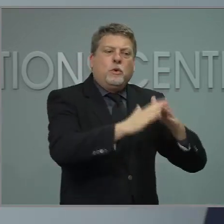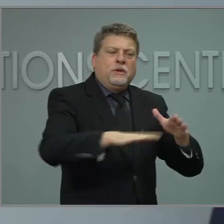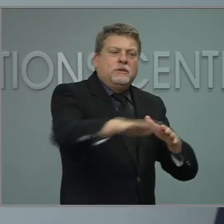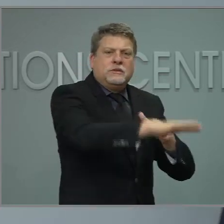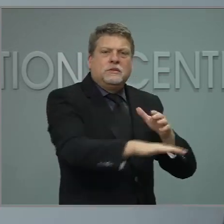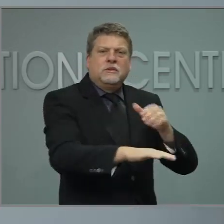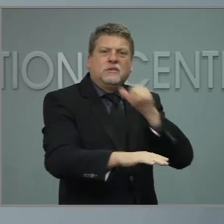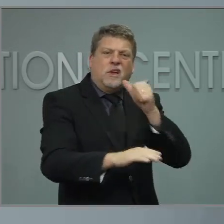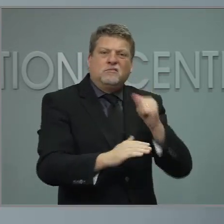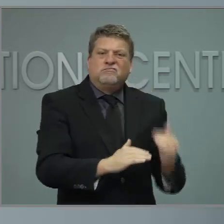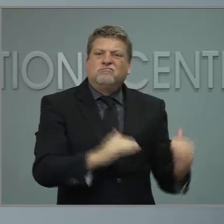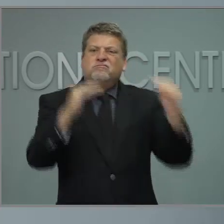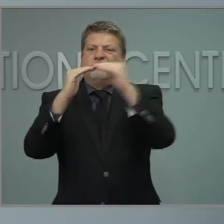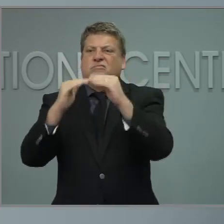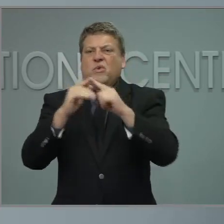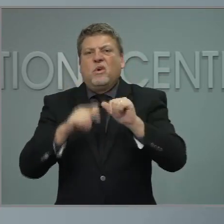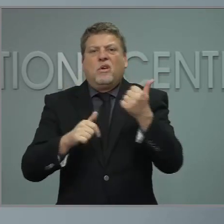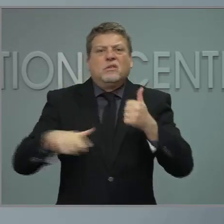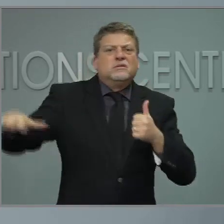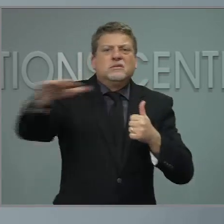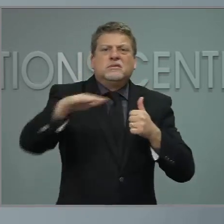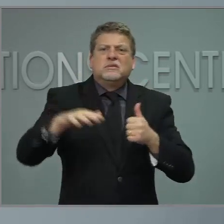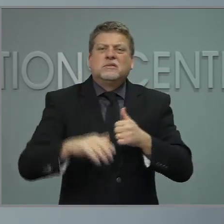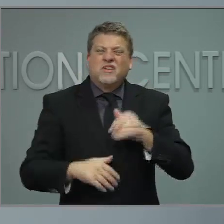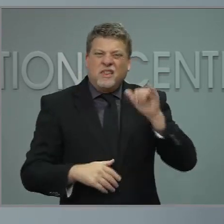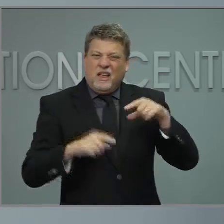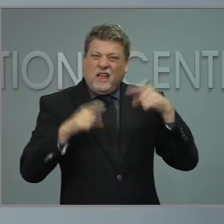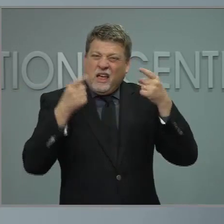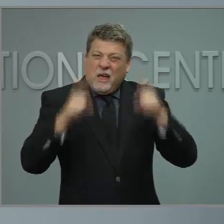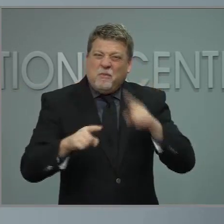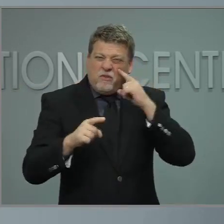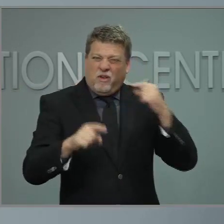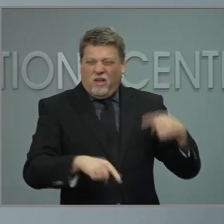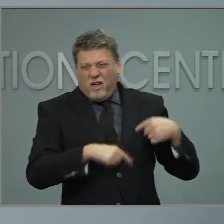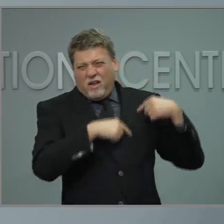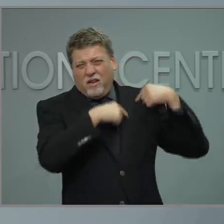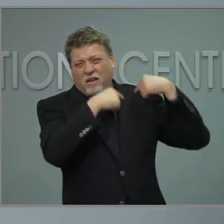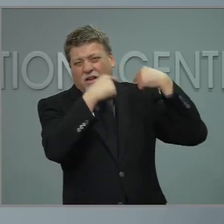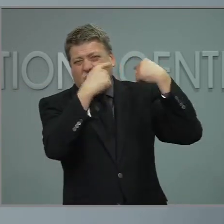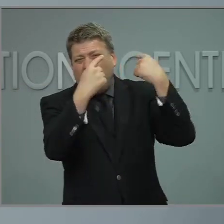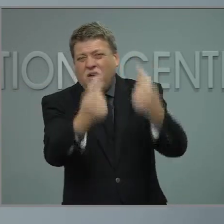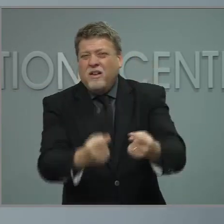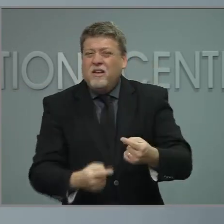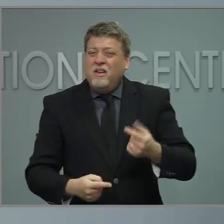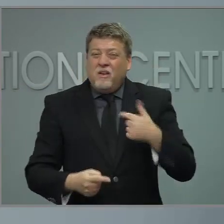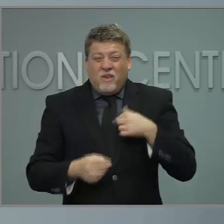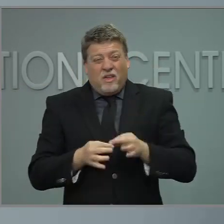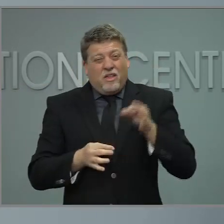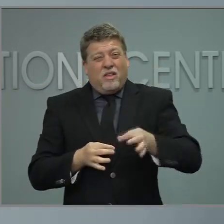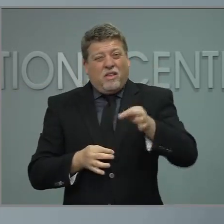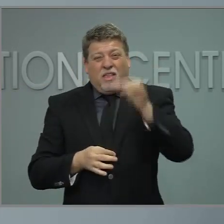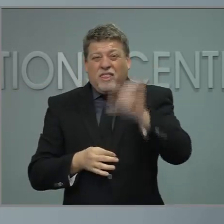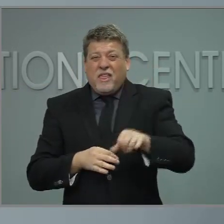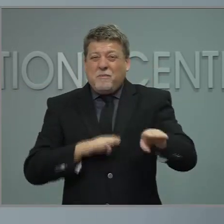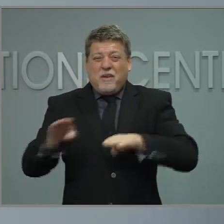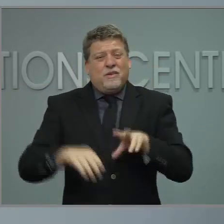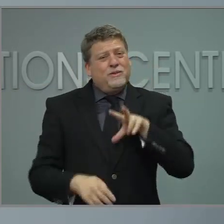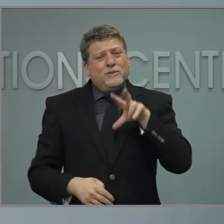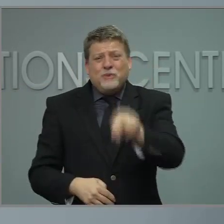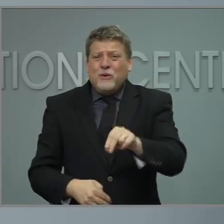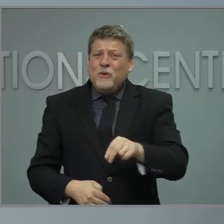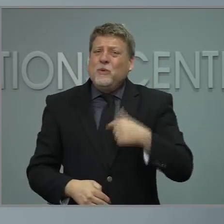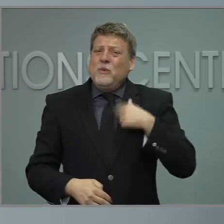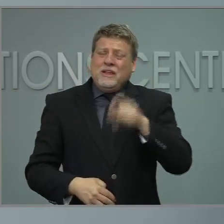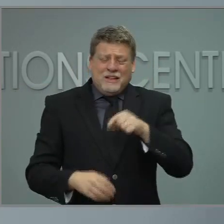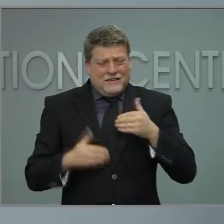have plagued BIPOC communities for centuries, and we cannot afford to wait another moment to address these inequities as precious lives continue to be on